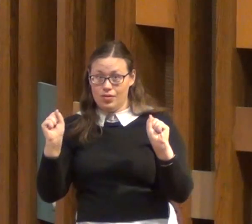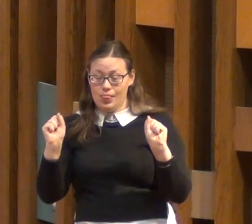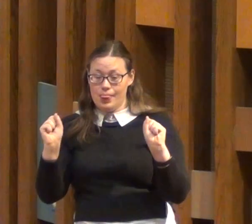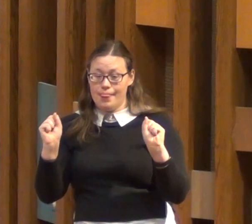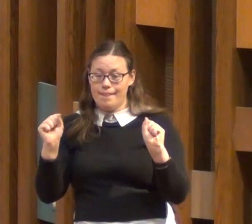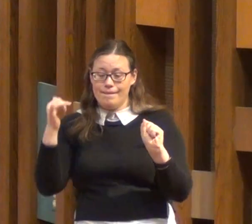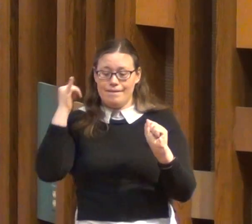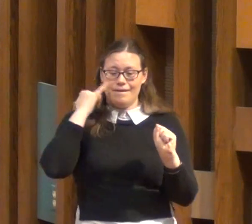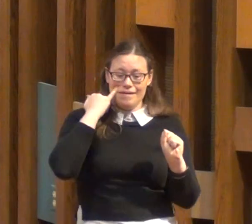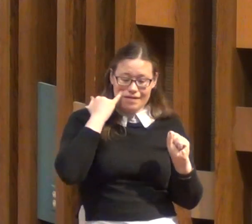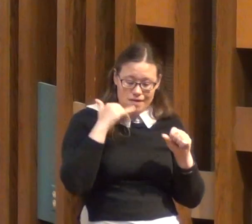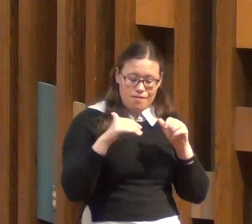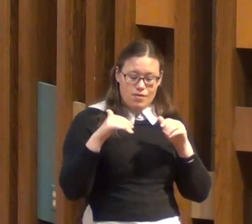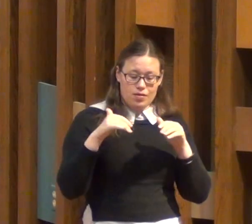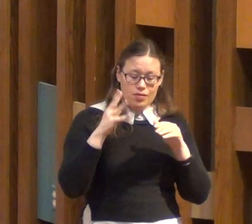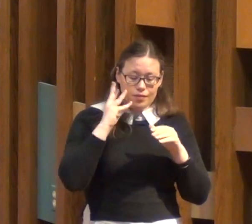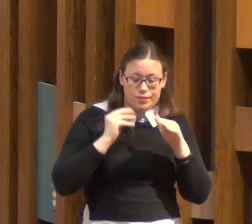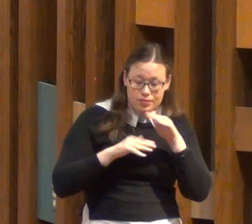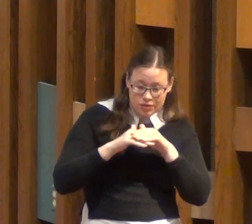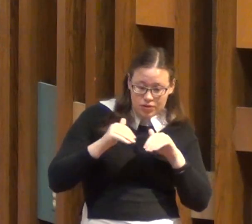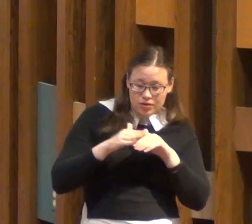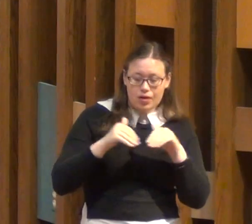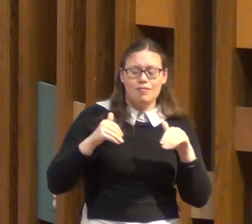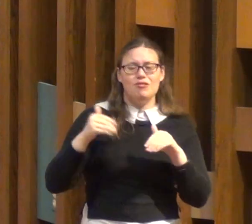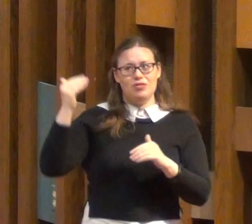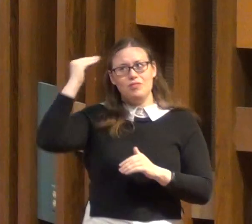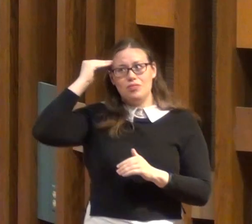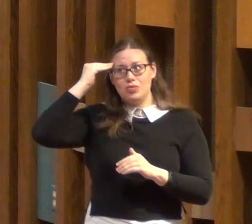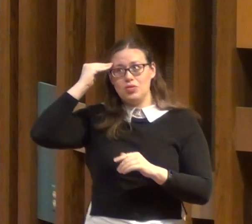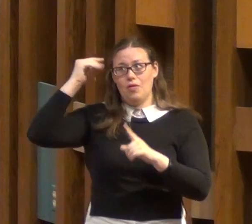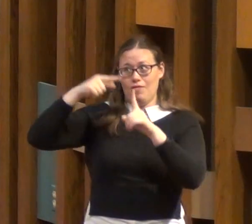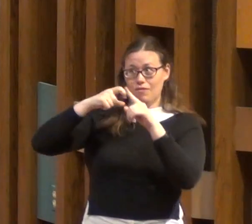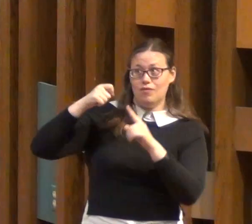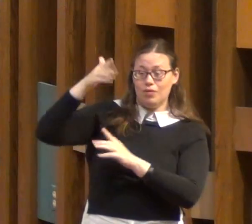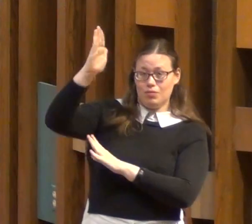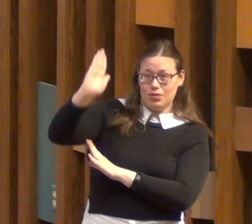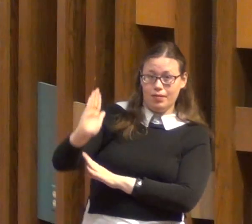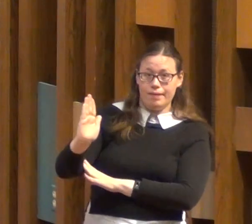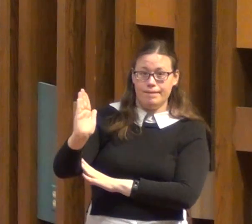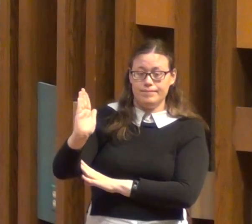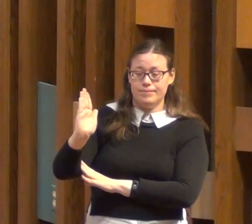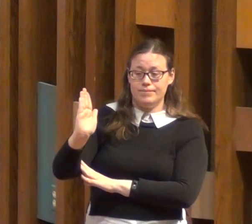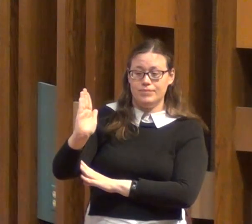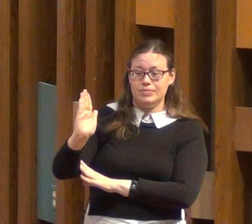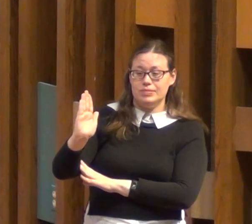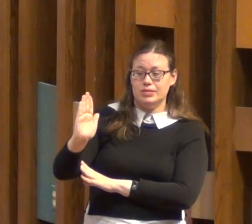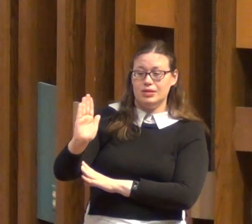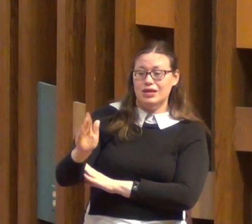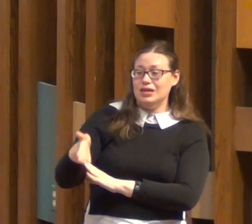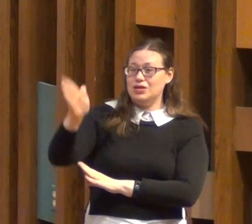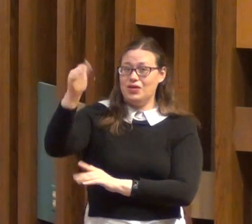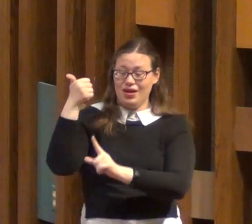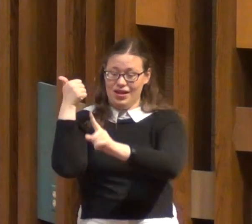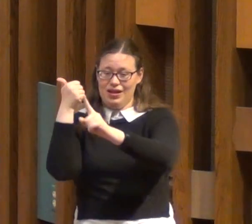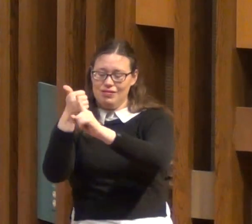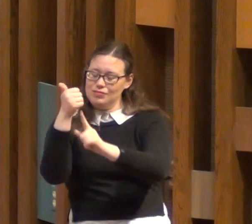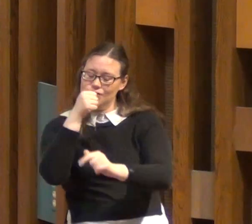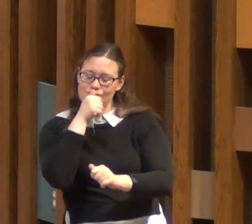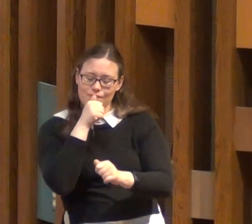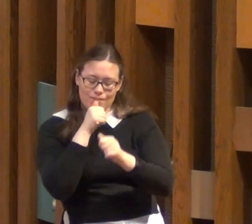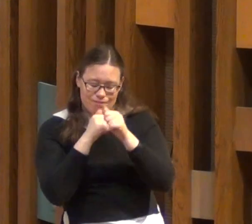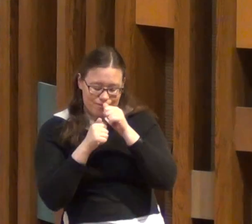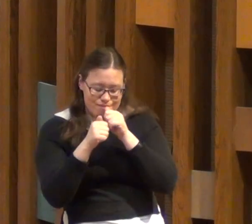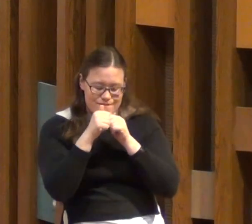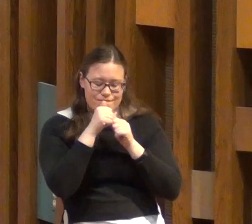If we are comforted, it is for your comfort, which produces in you patient